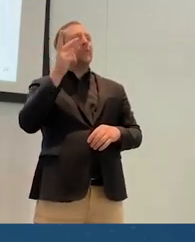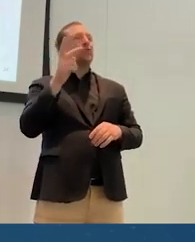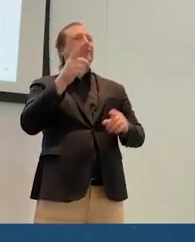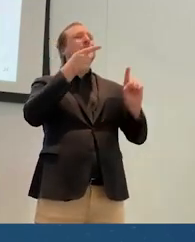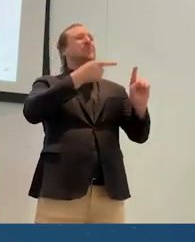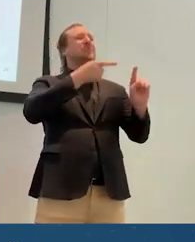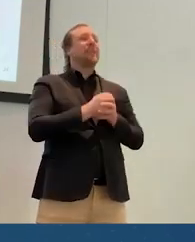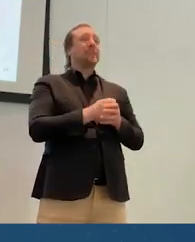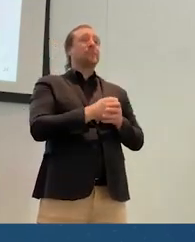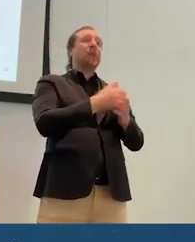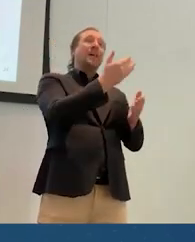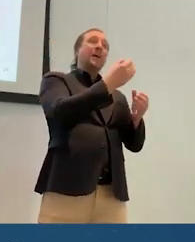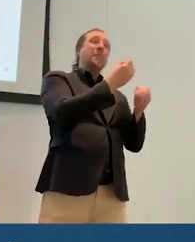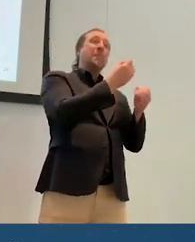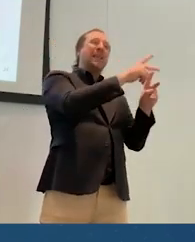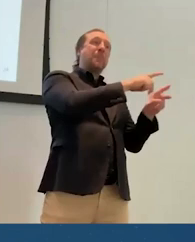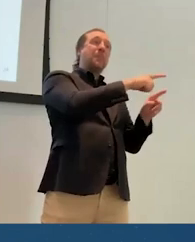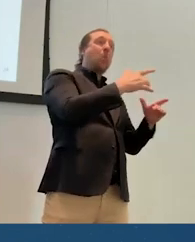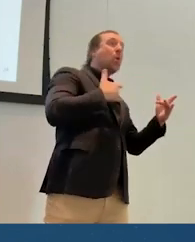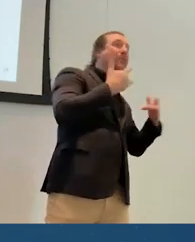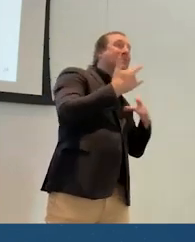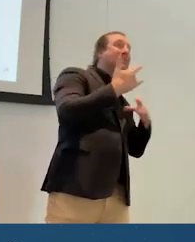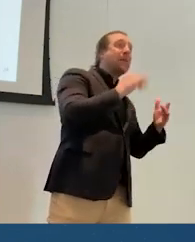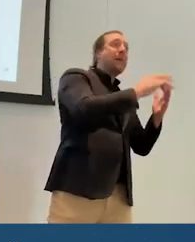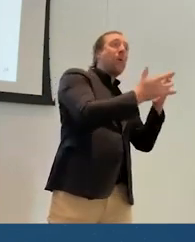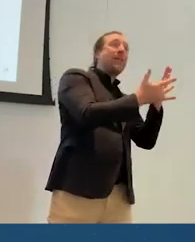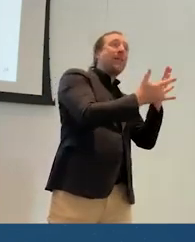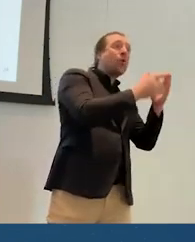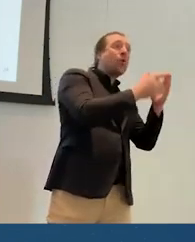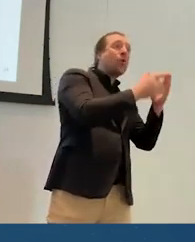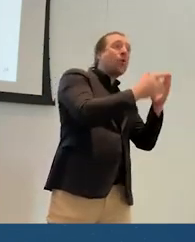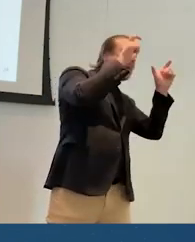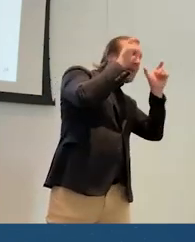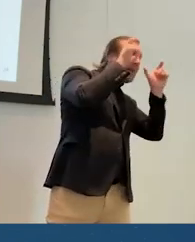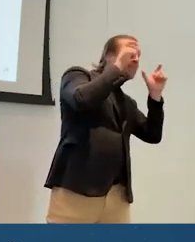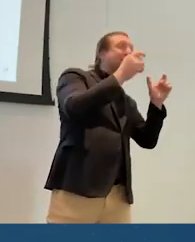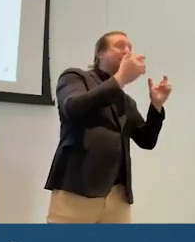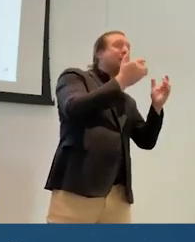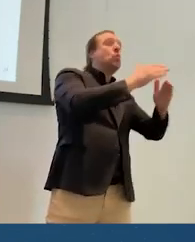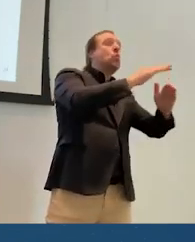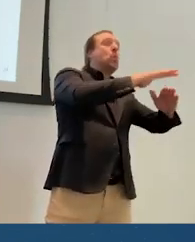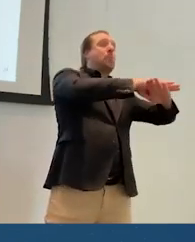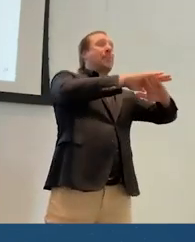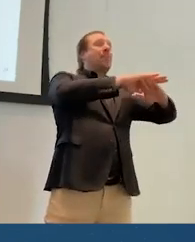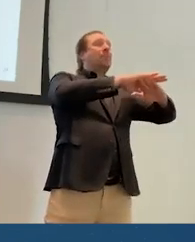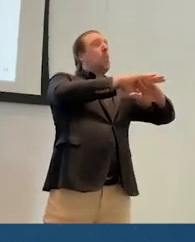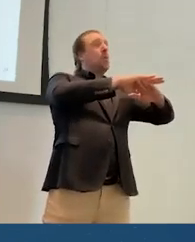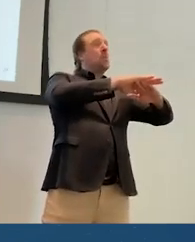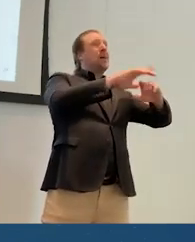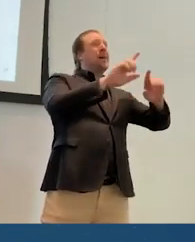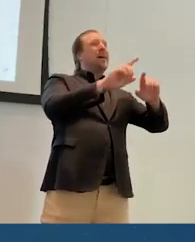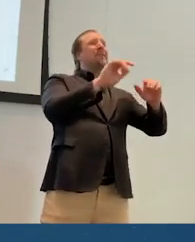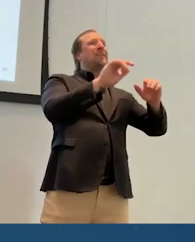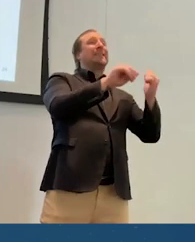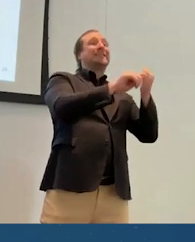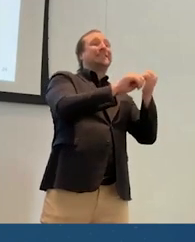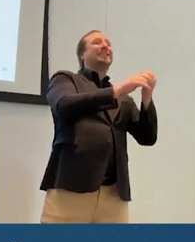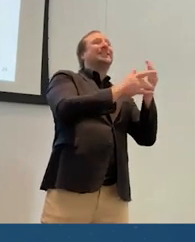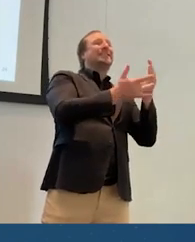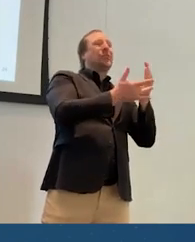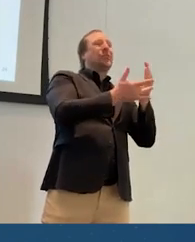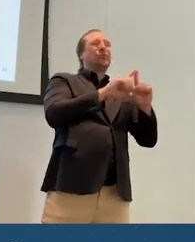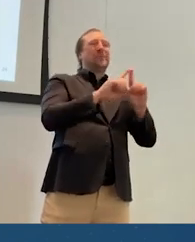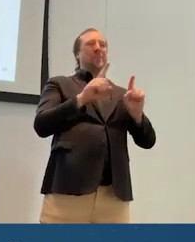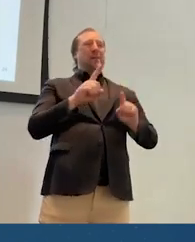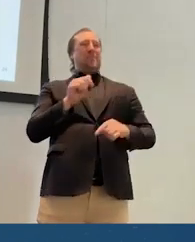found was that there were quite a few people that were excited about using these new platforms as assistive technologies. But at the same time, I